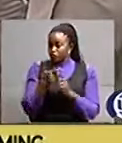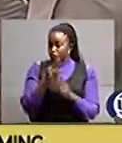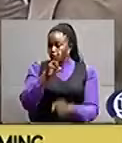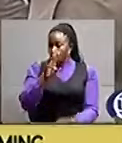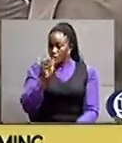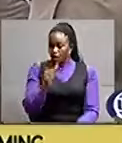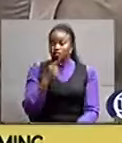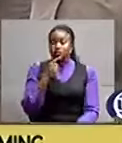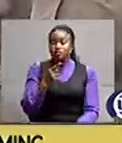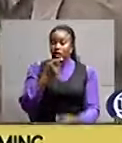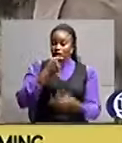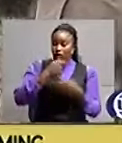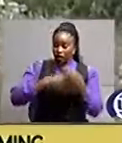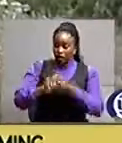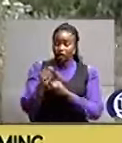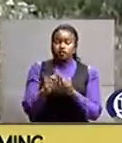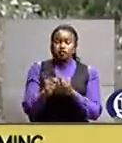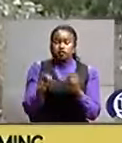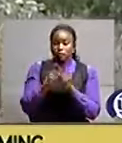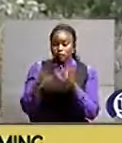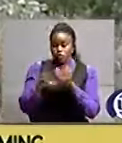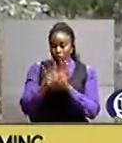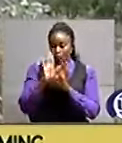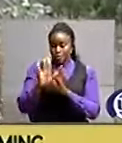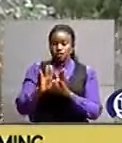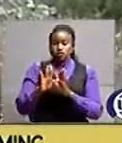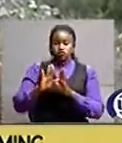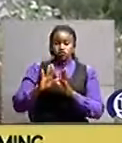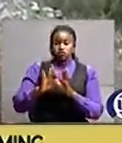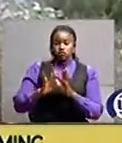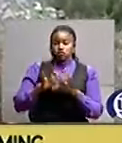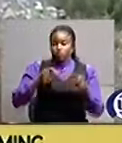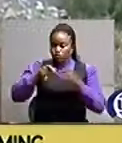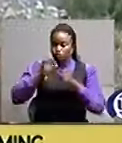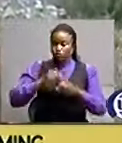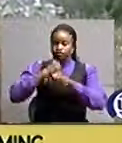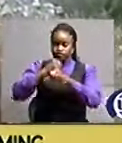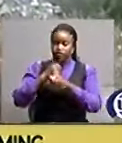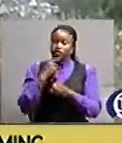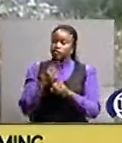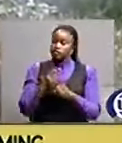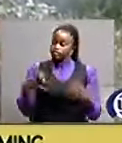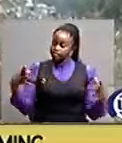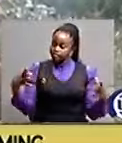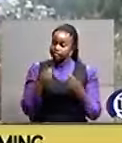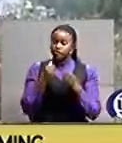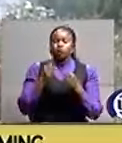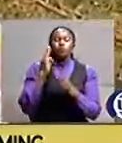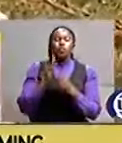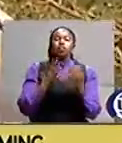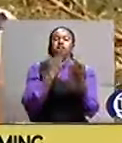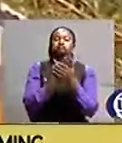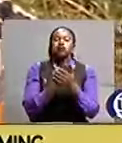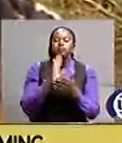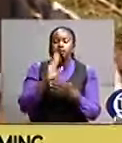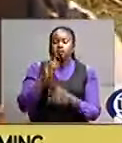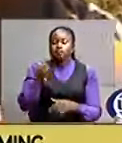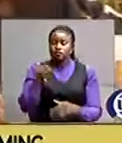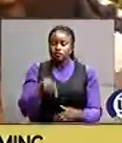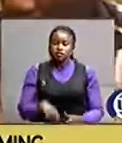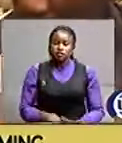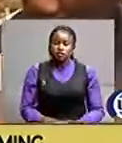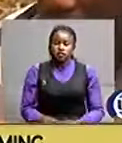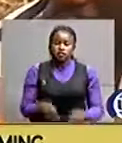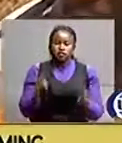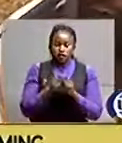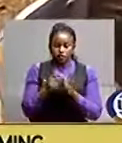the act governing the protection of national parks the arrested will be imprisoned for the offense committed the suspects revealed